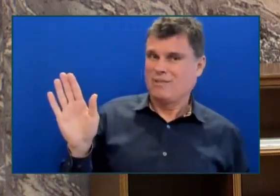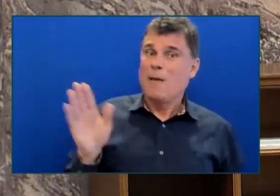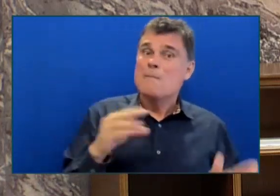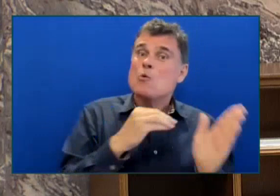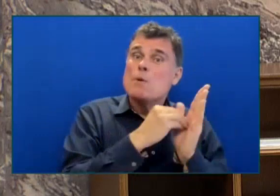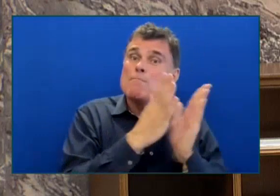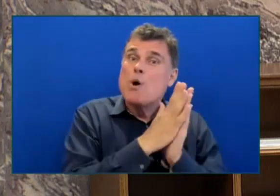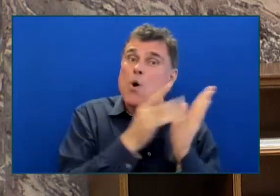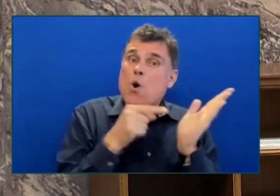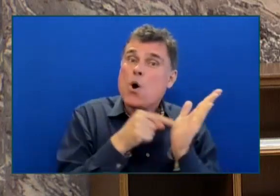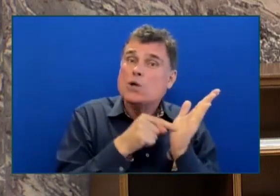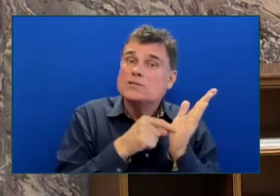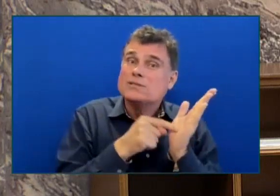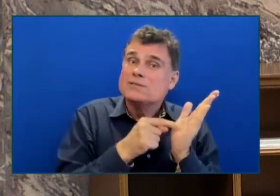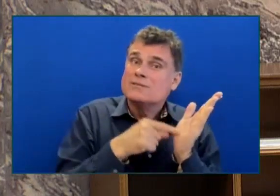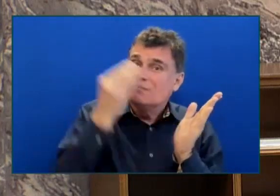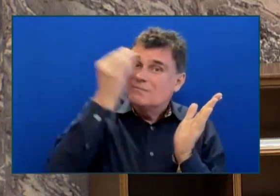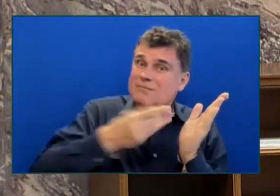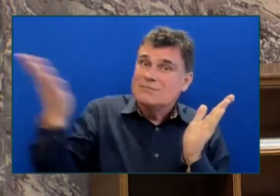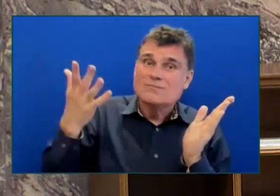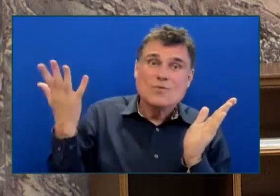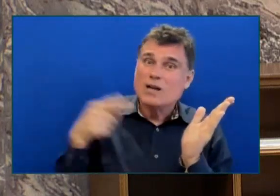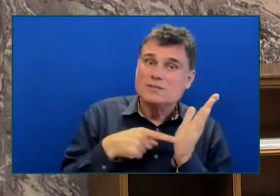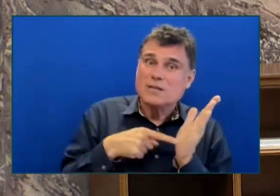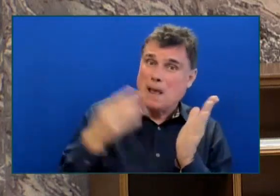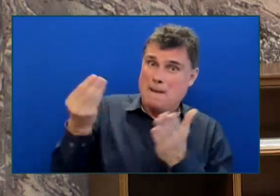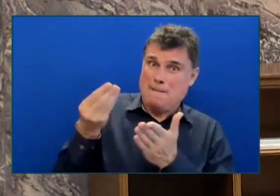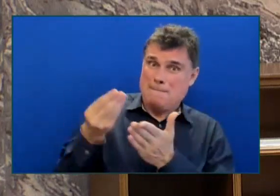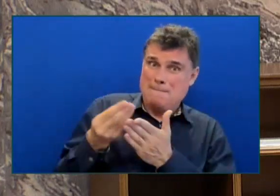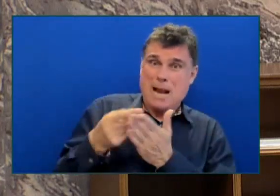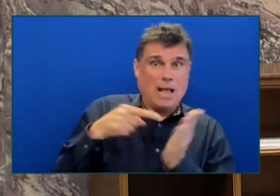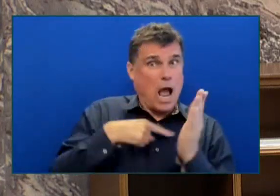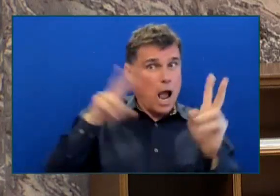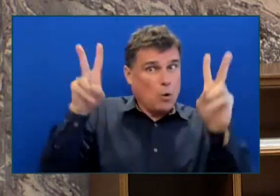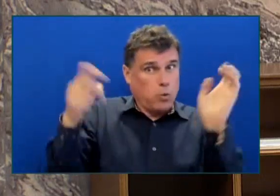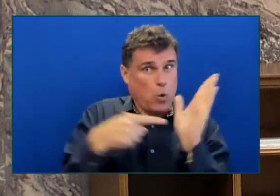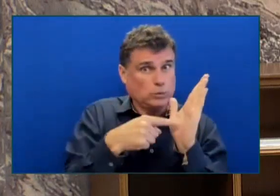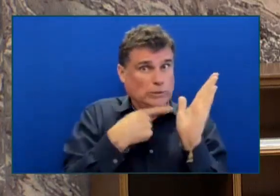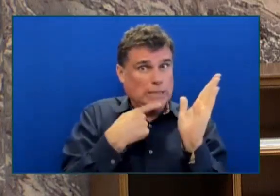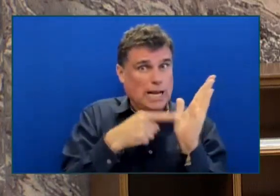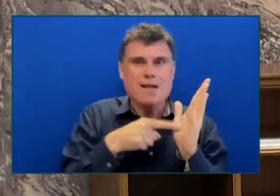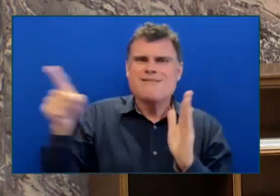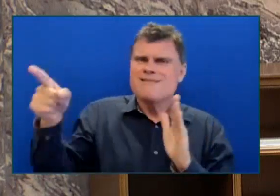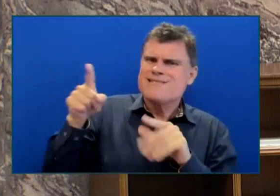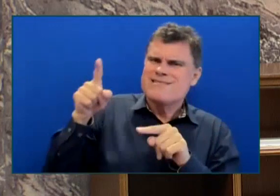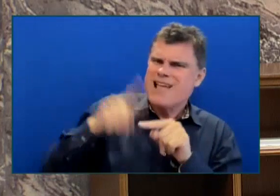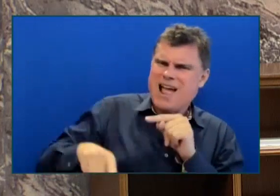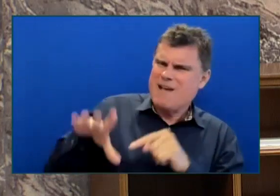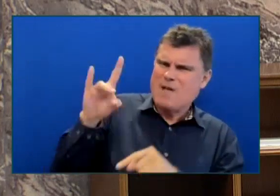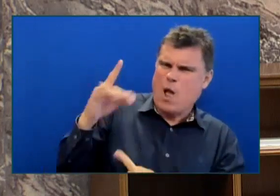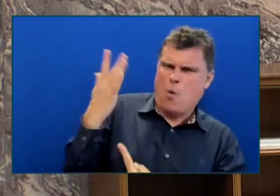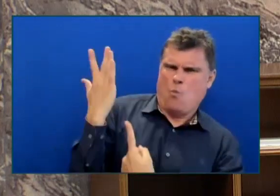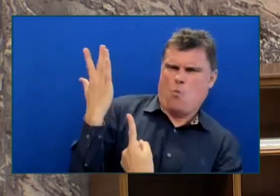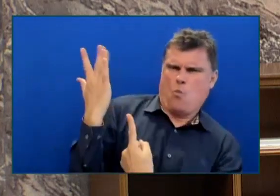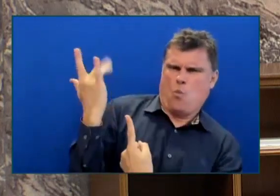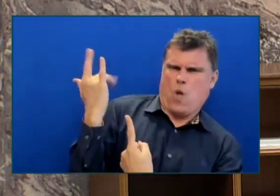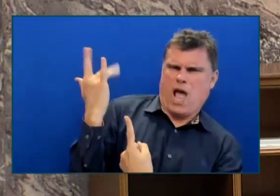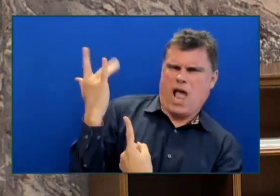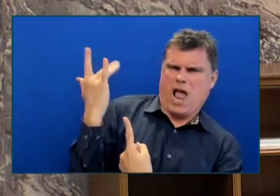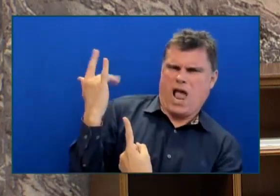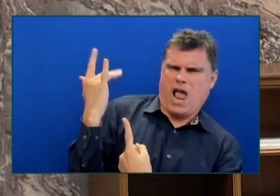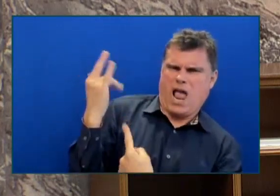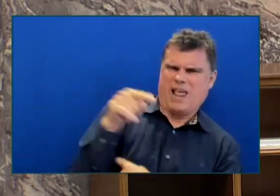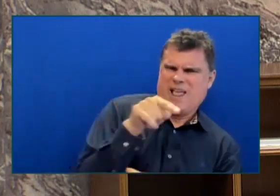We were unable to identify a rationale for Atira being directly awarded the operating agreement for this property, end